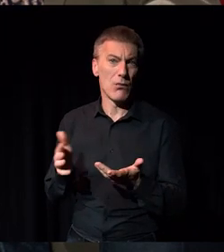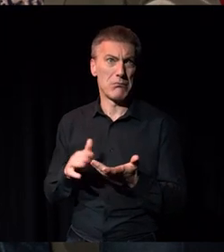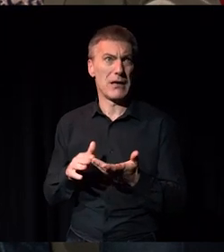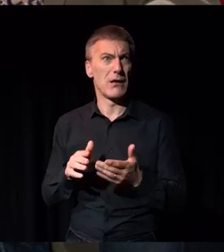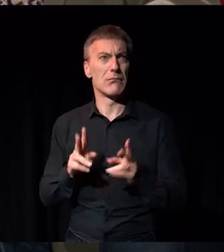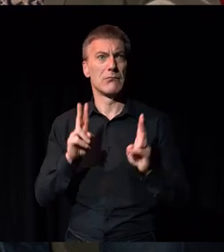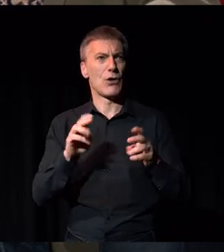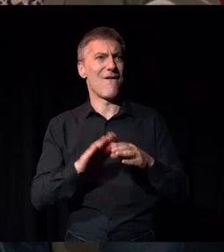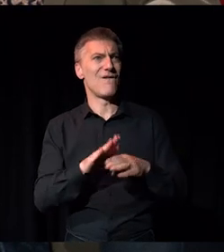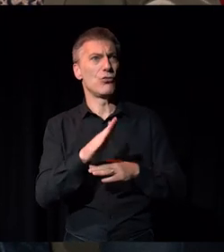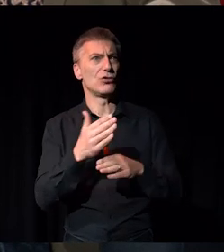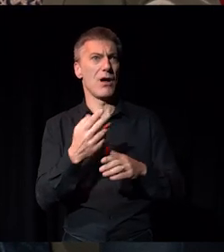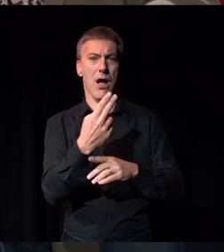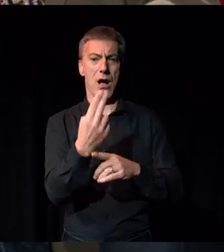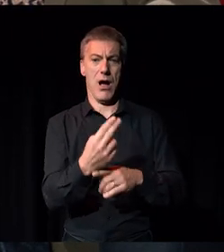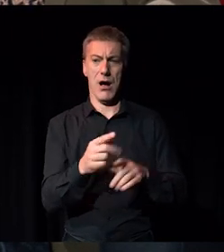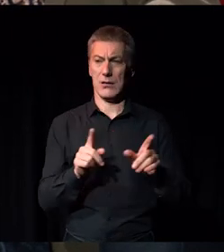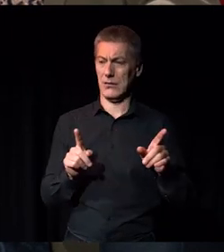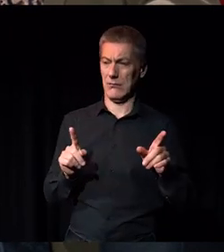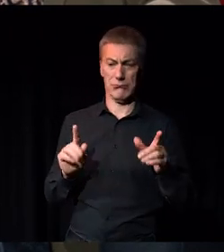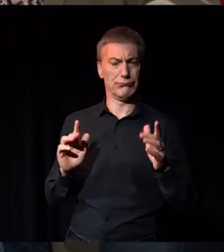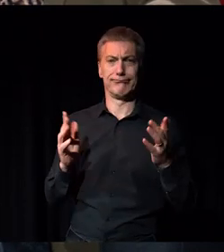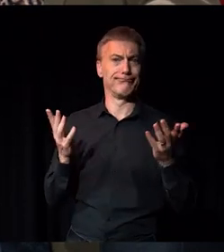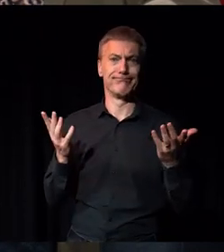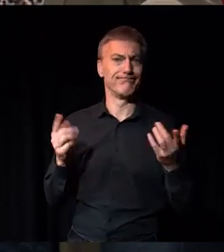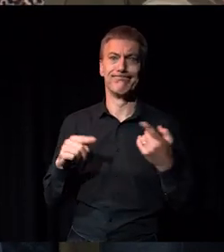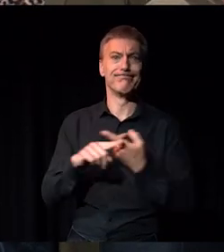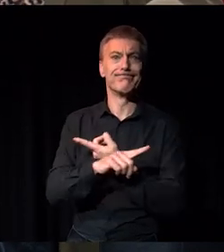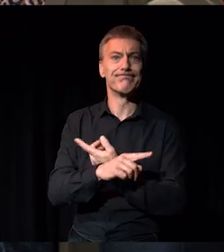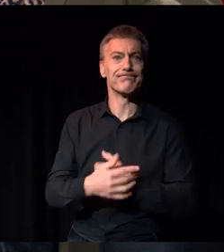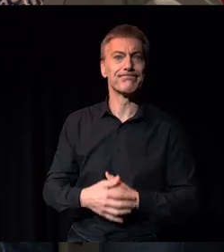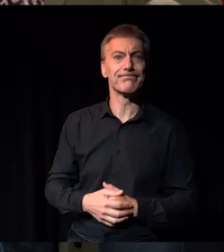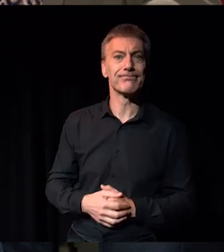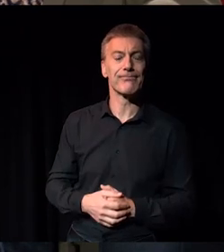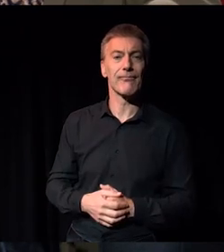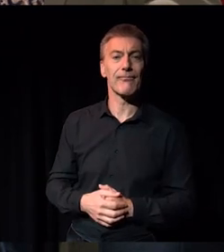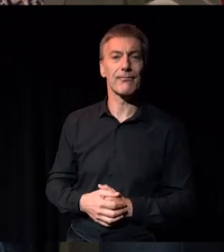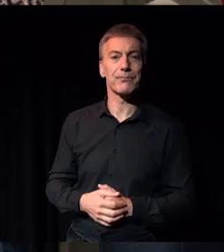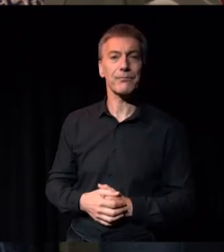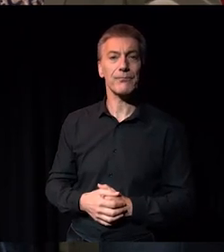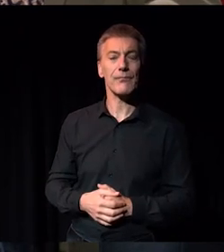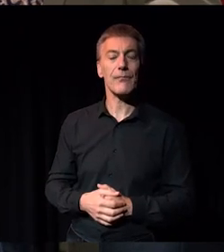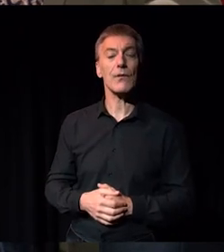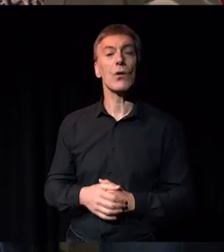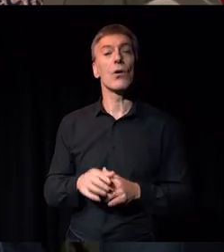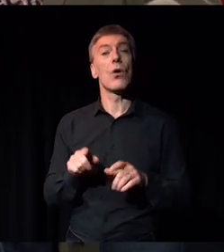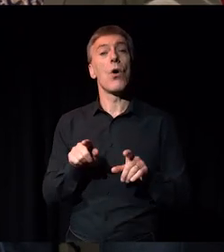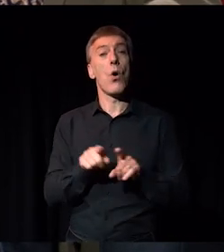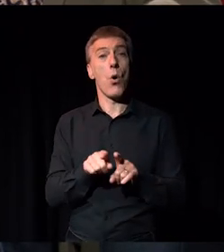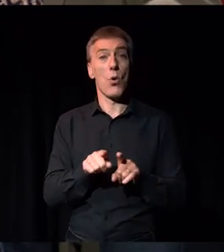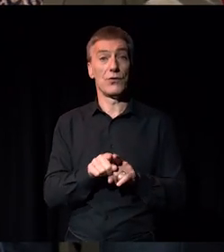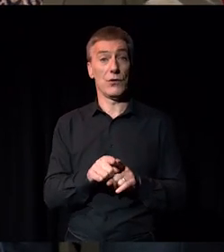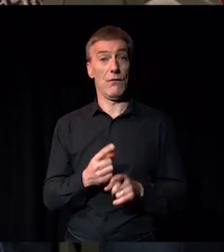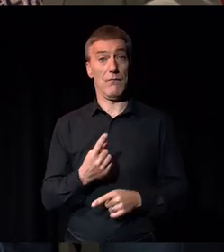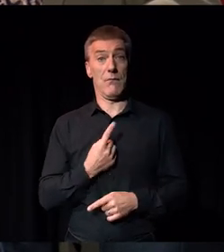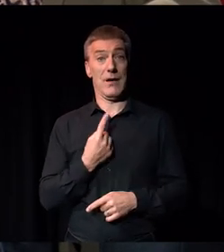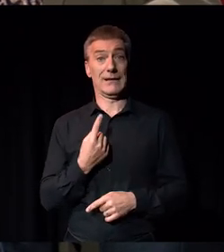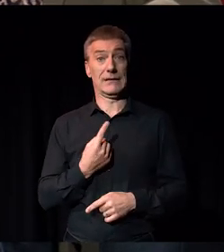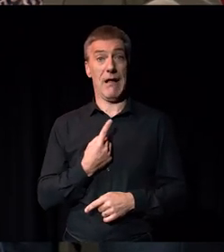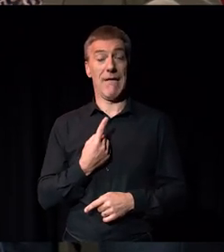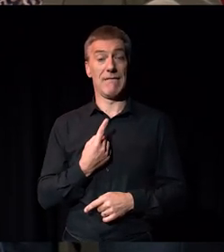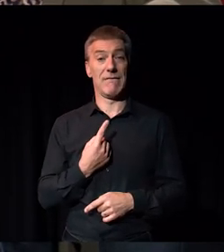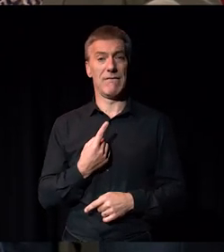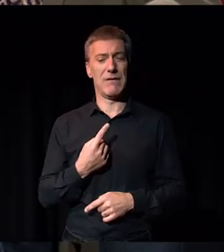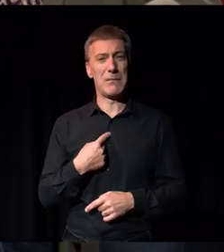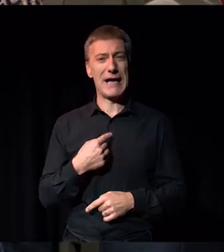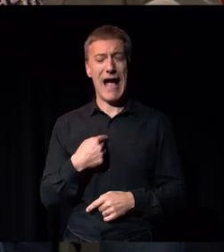I guess I guess they're the struggles that people come up against. I think also, were probably kind of, for me, perceptions around